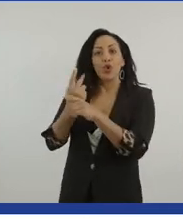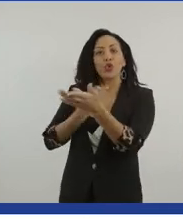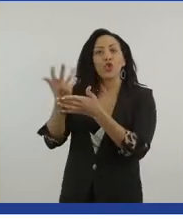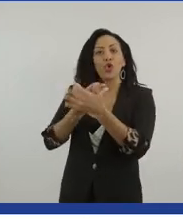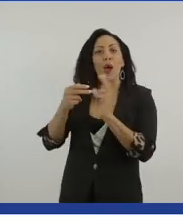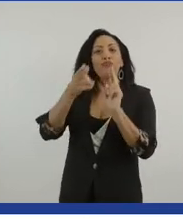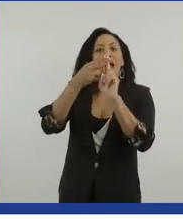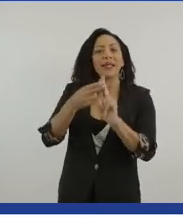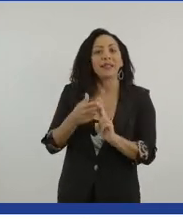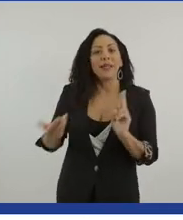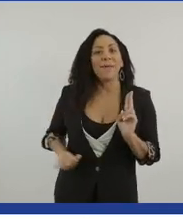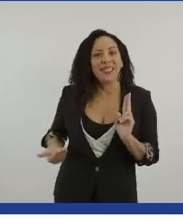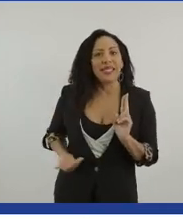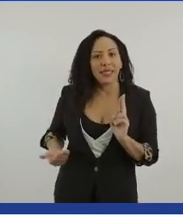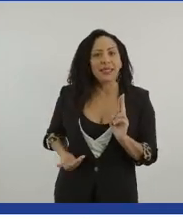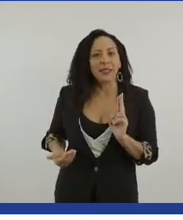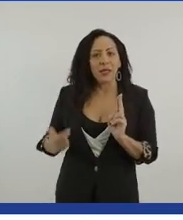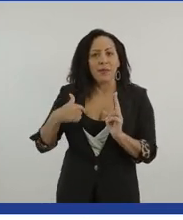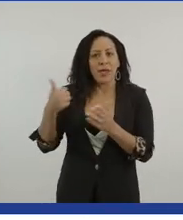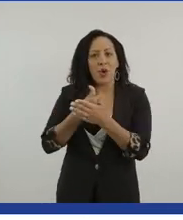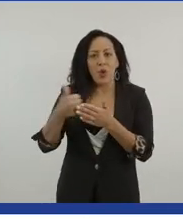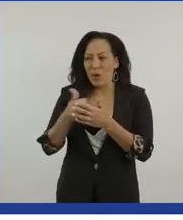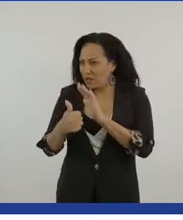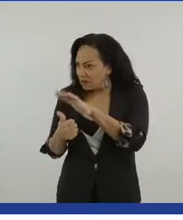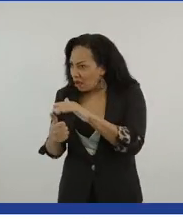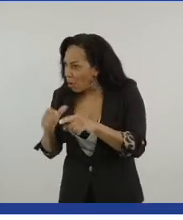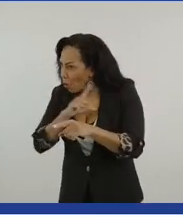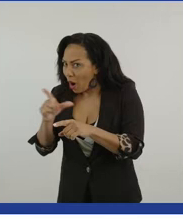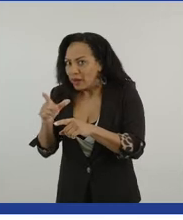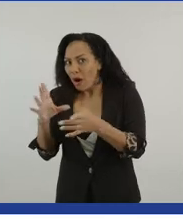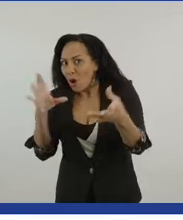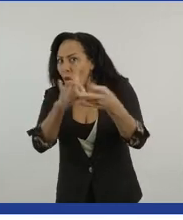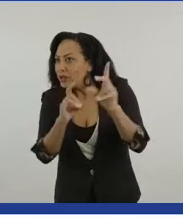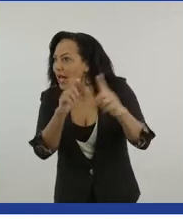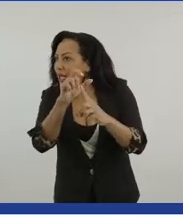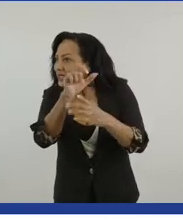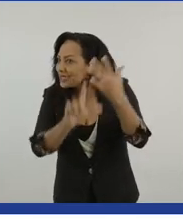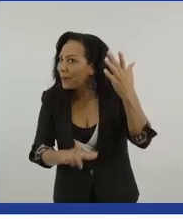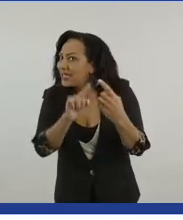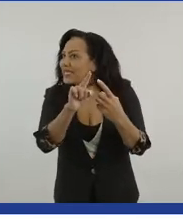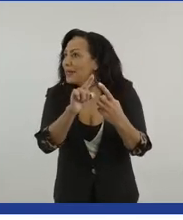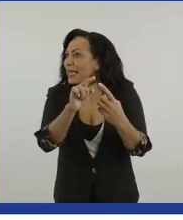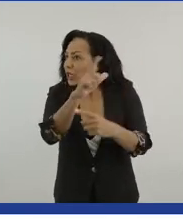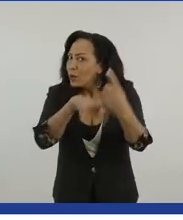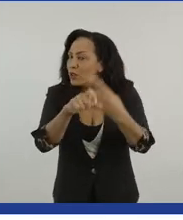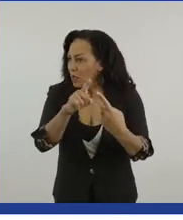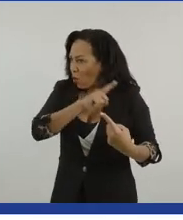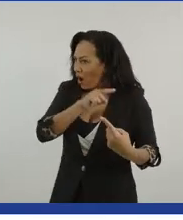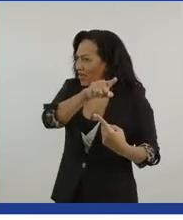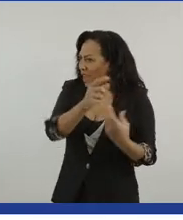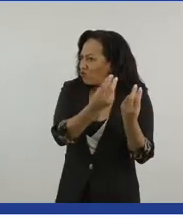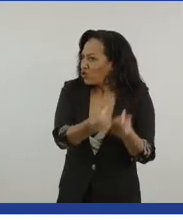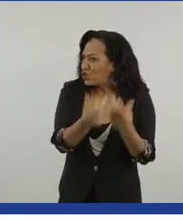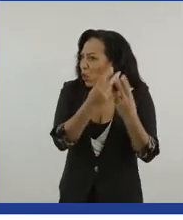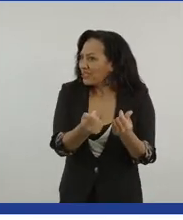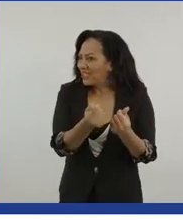always encourage them to look into the disability community because we are resourceful. And through the challenges that